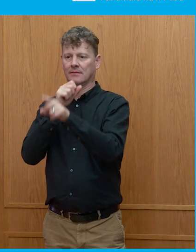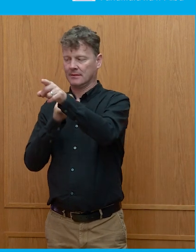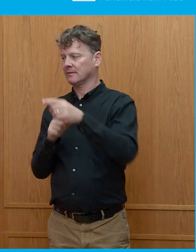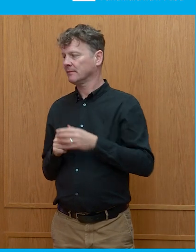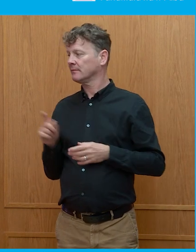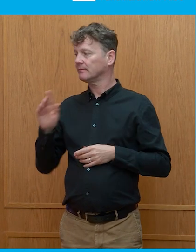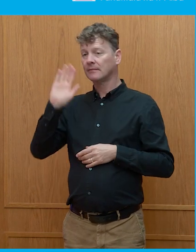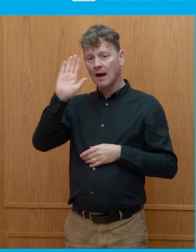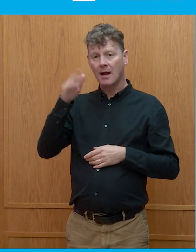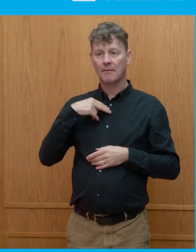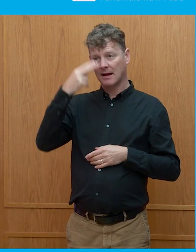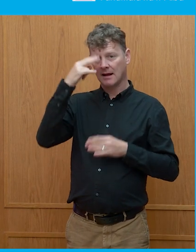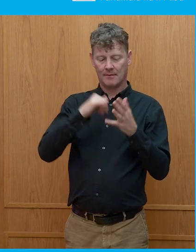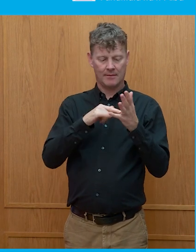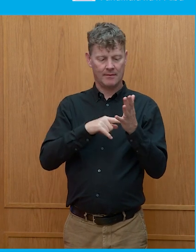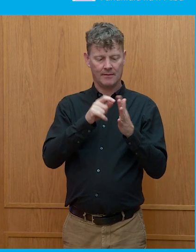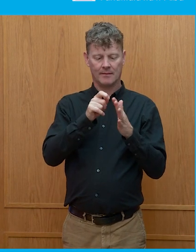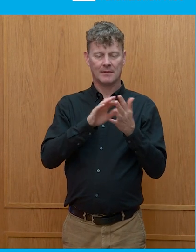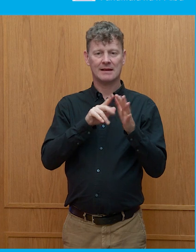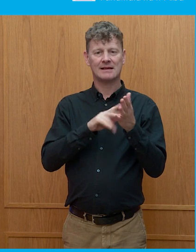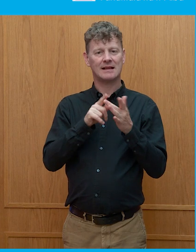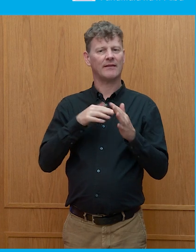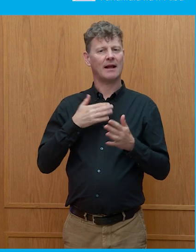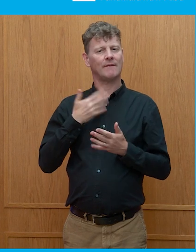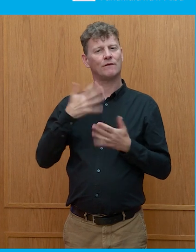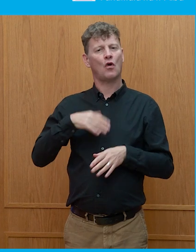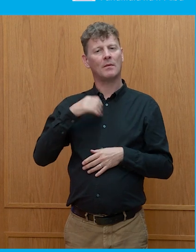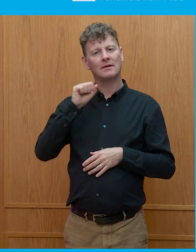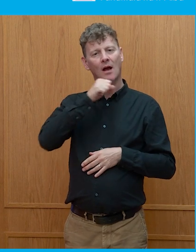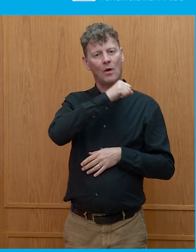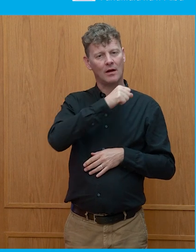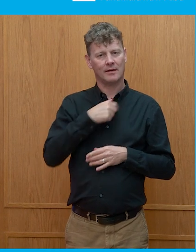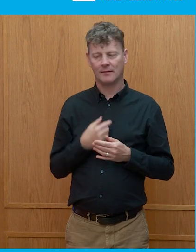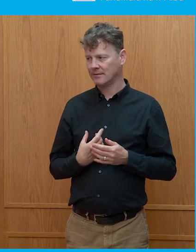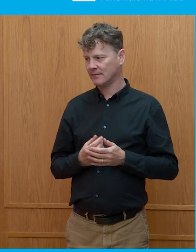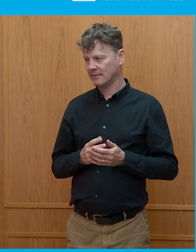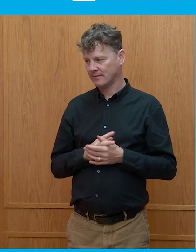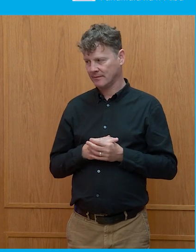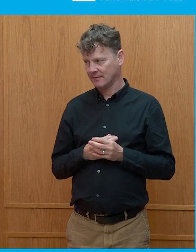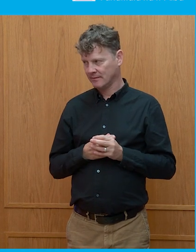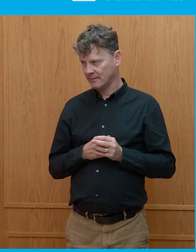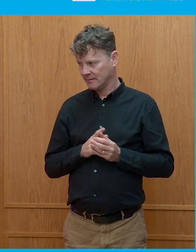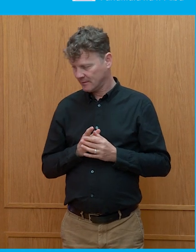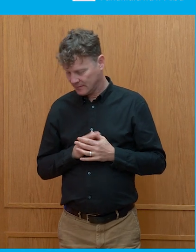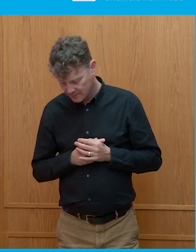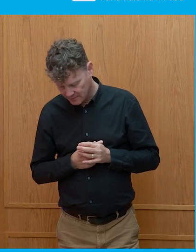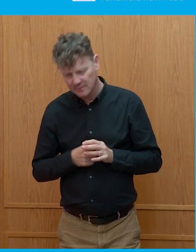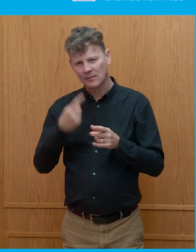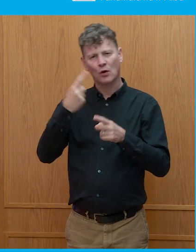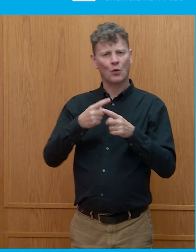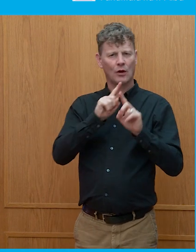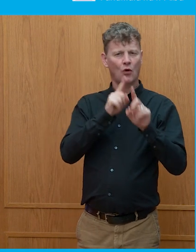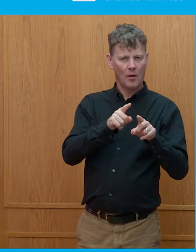my name is Stephanie. I come from Taiwan. And so just a quick comment before my question. But